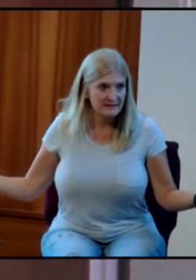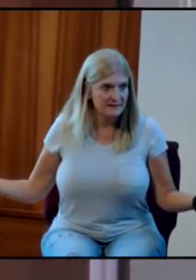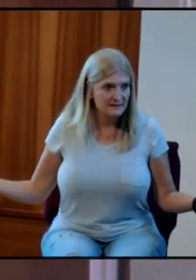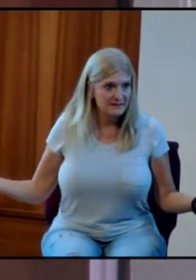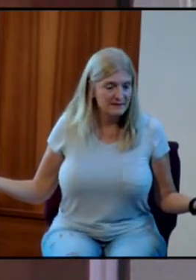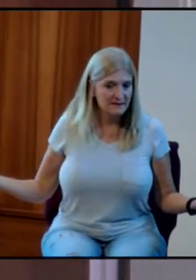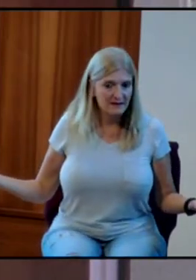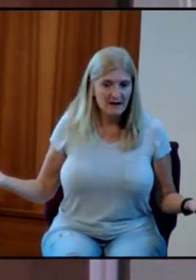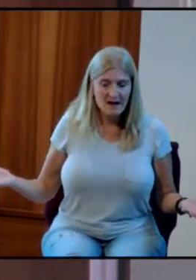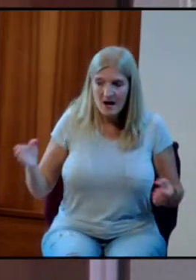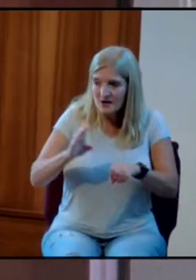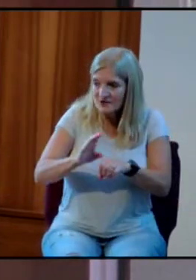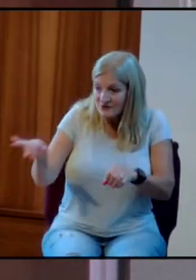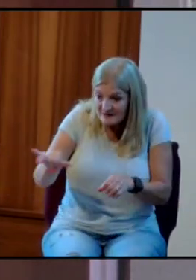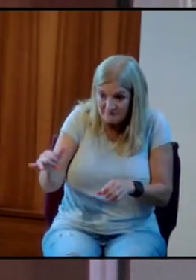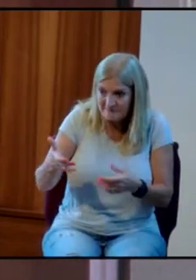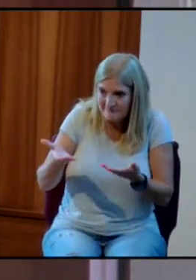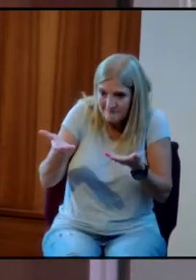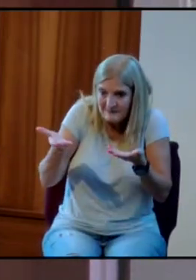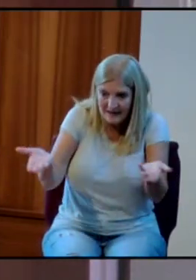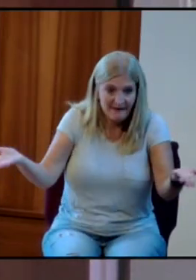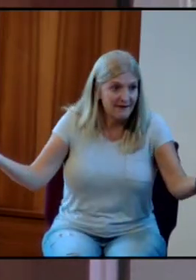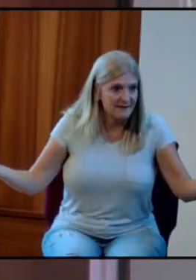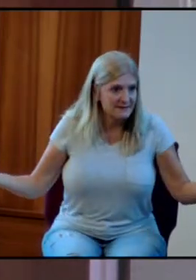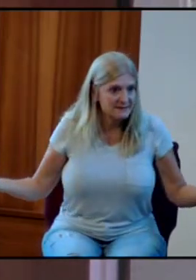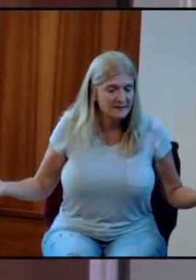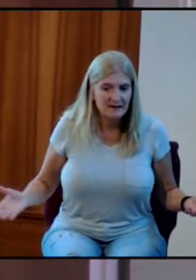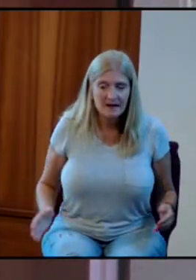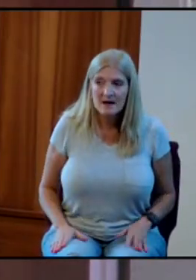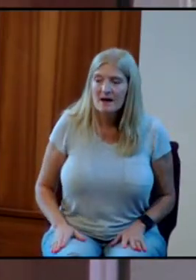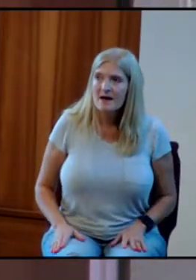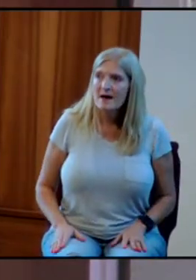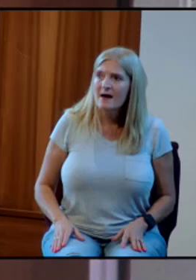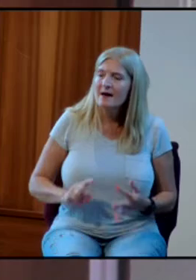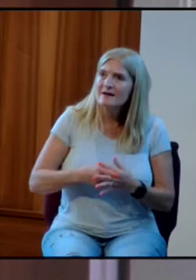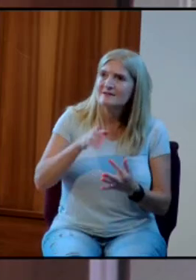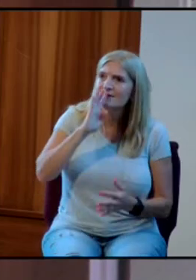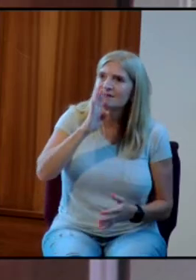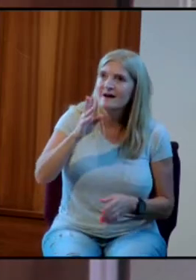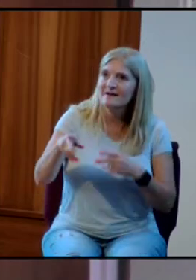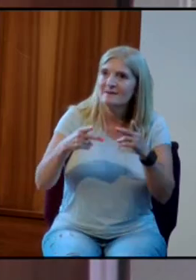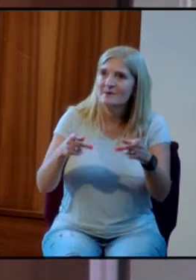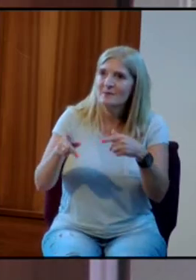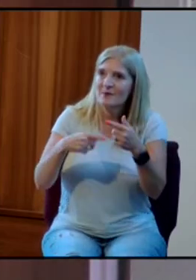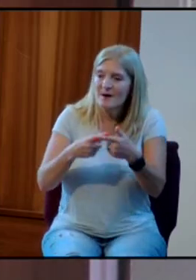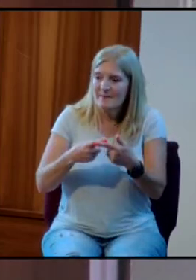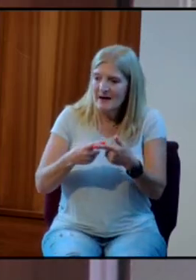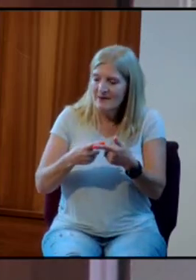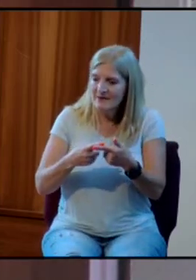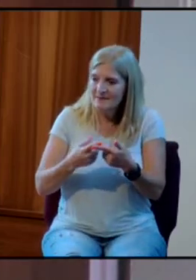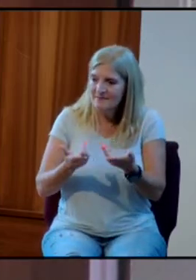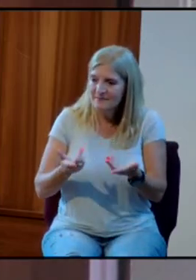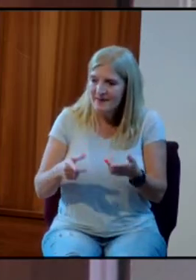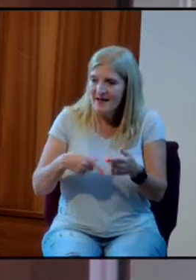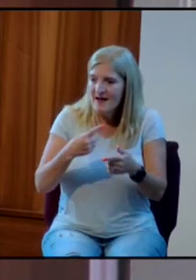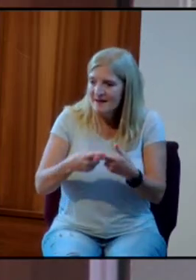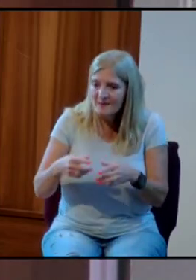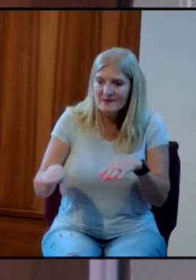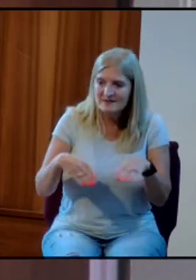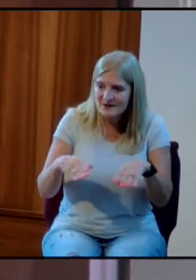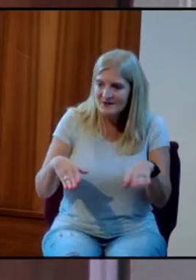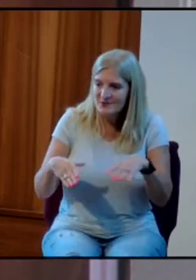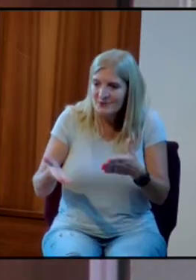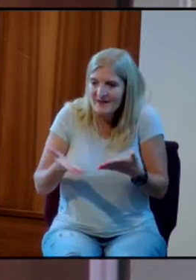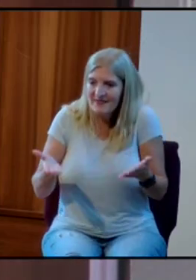A church like this. And I started talking to people about it. And then we started doing things